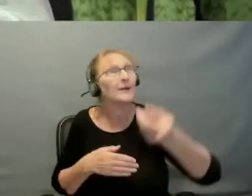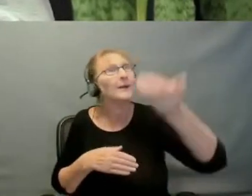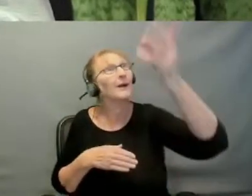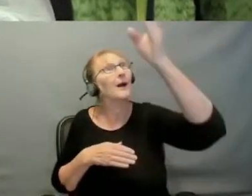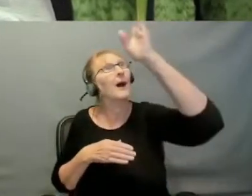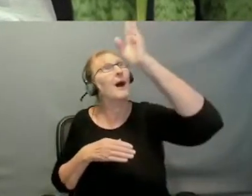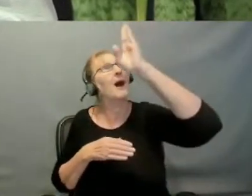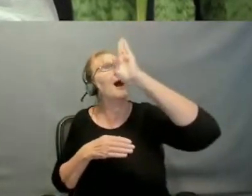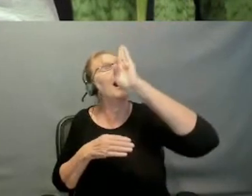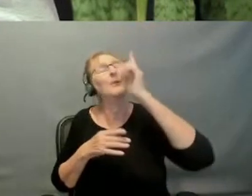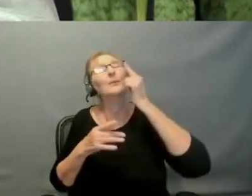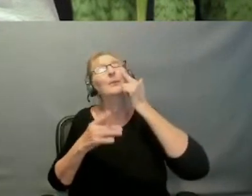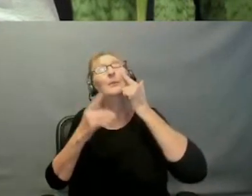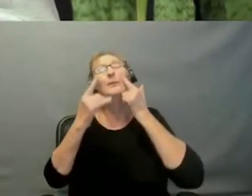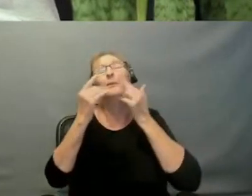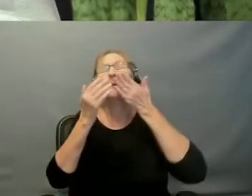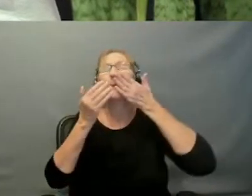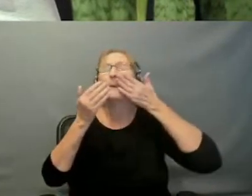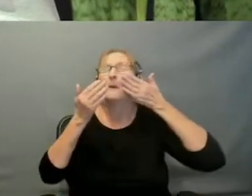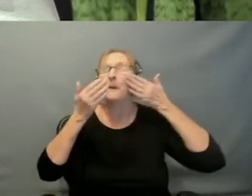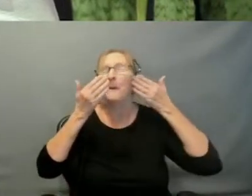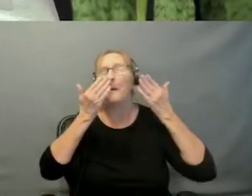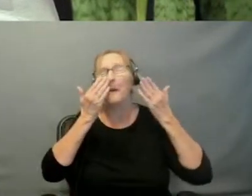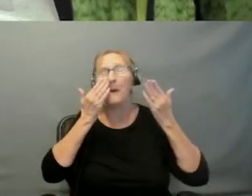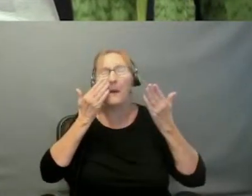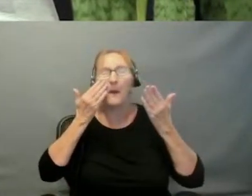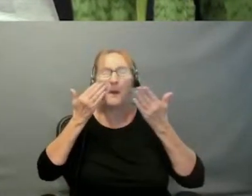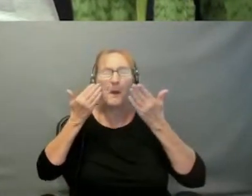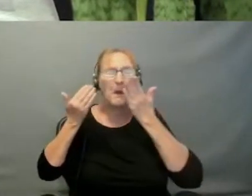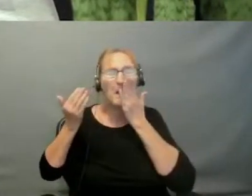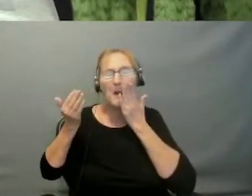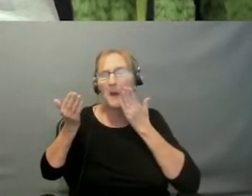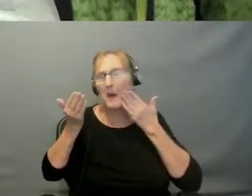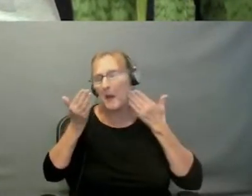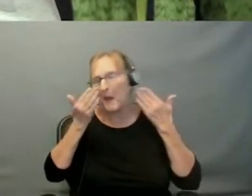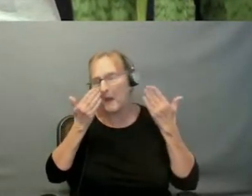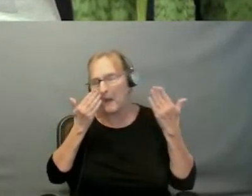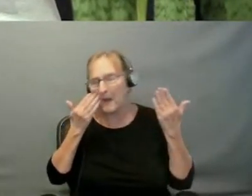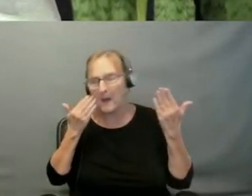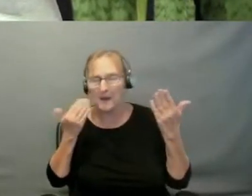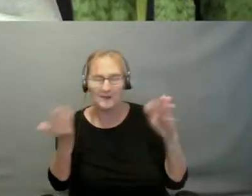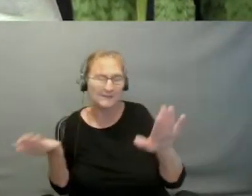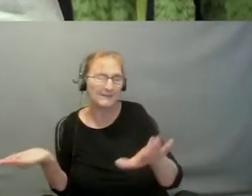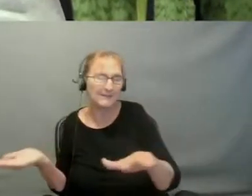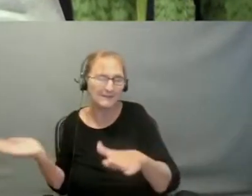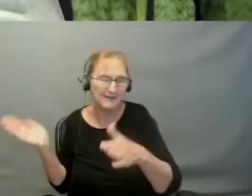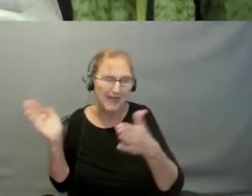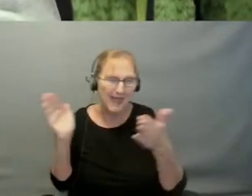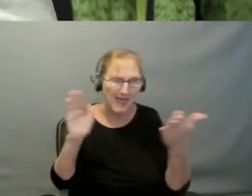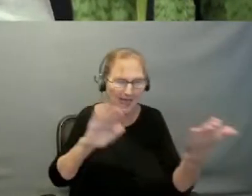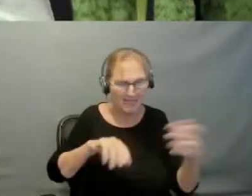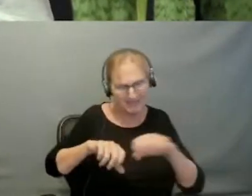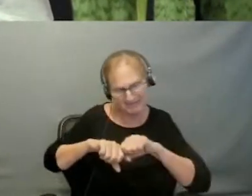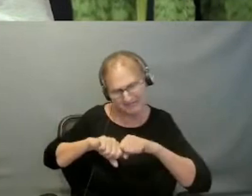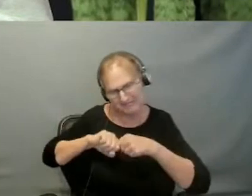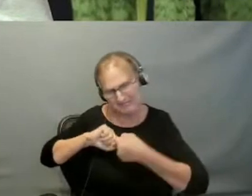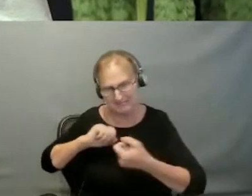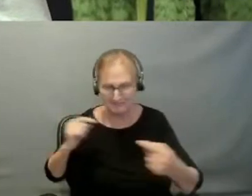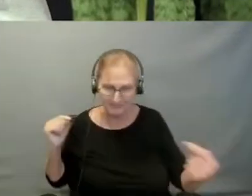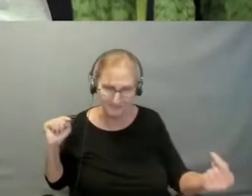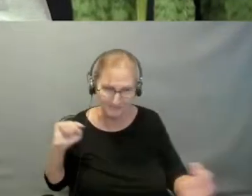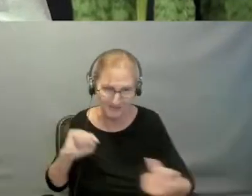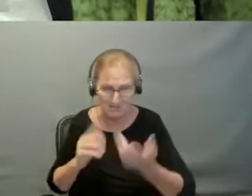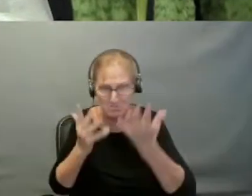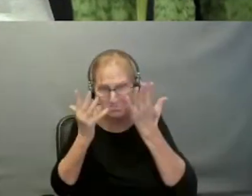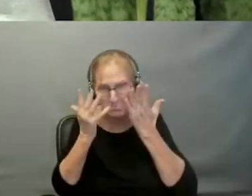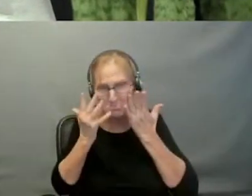tear from their eyes, and death, mourning, crying, and pain will be no